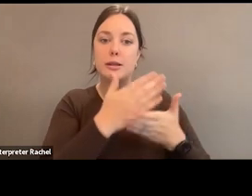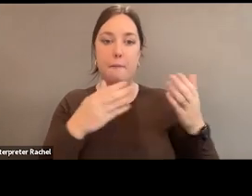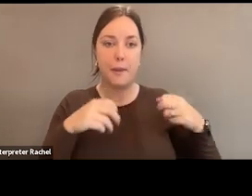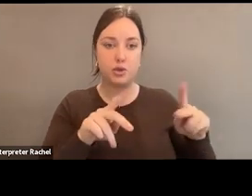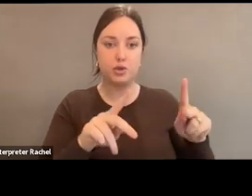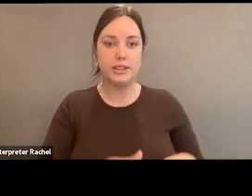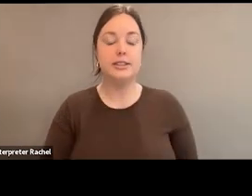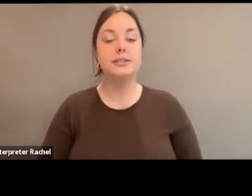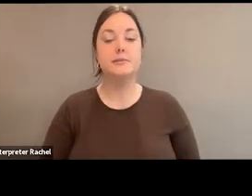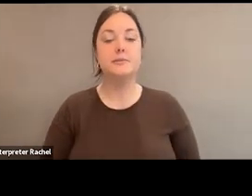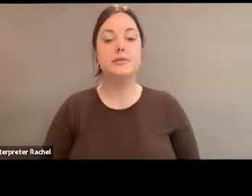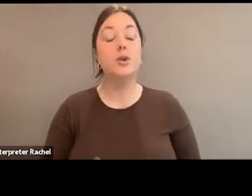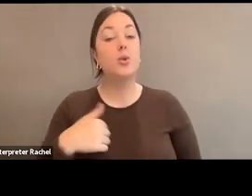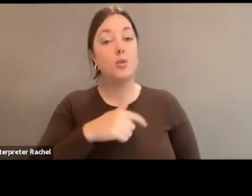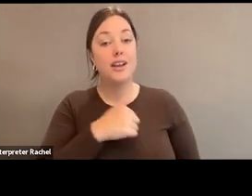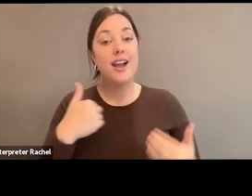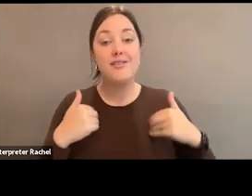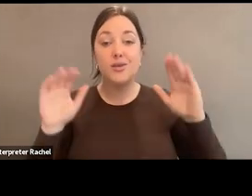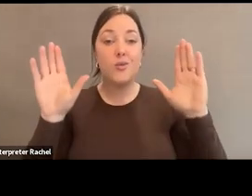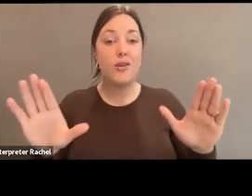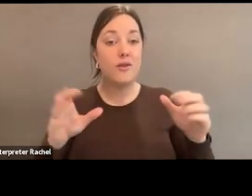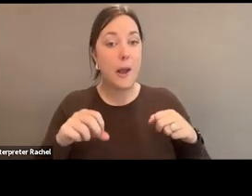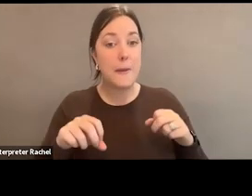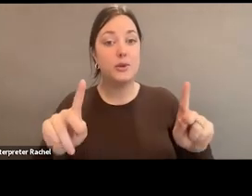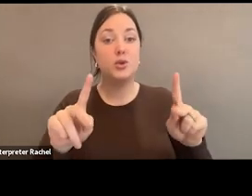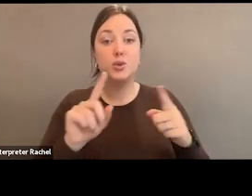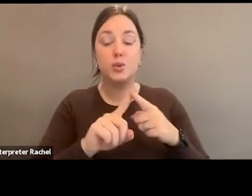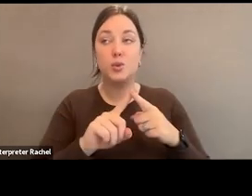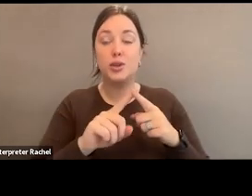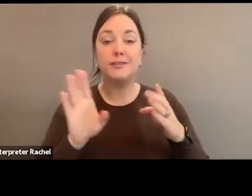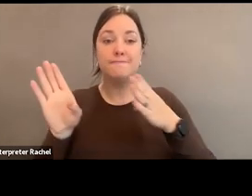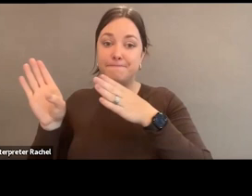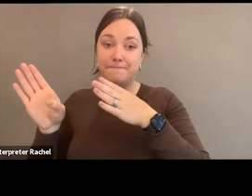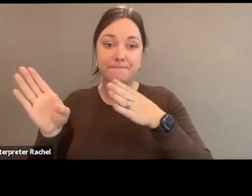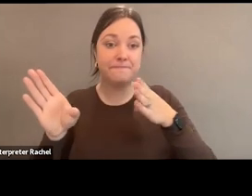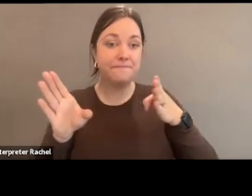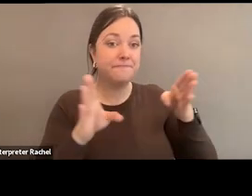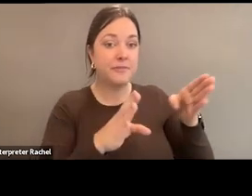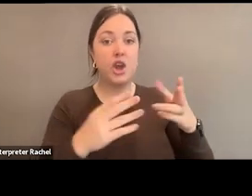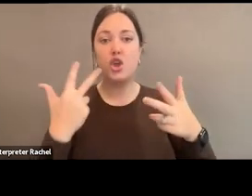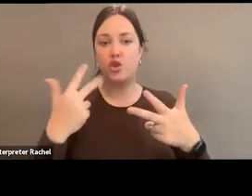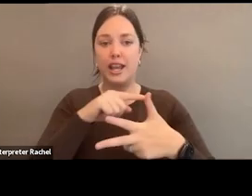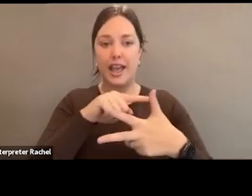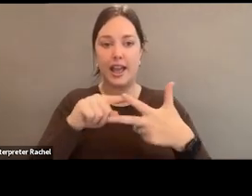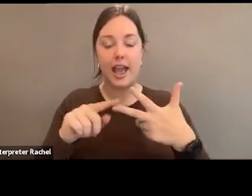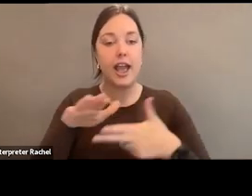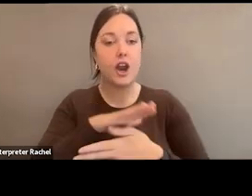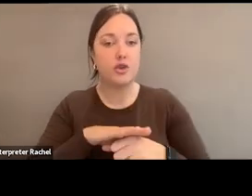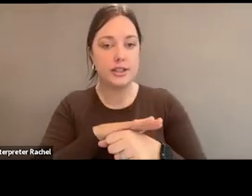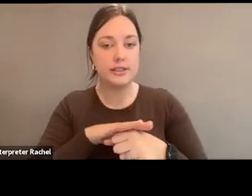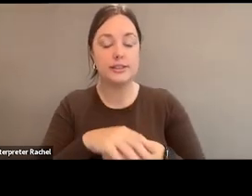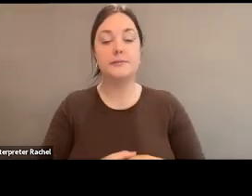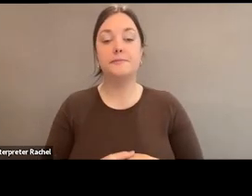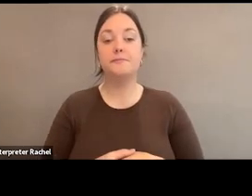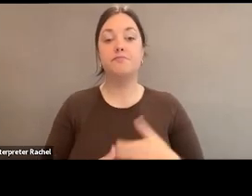have opportunities to, I think, move that needle a little bit in about three major areas. One, we have the ability to